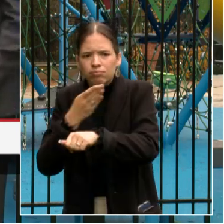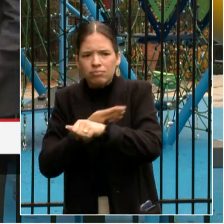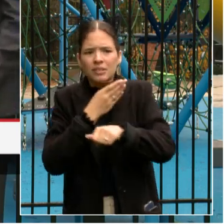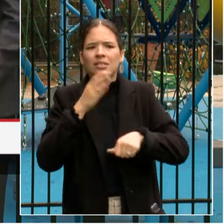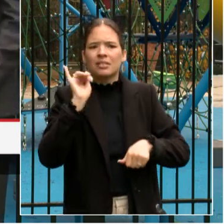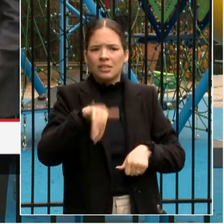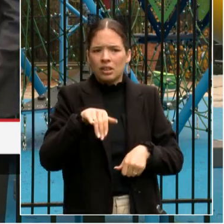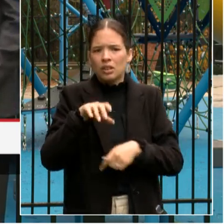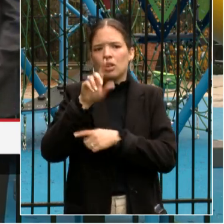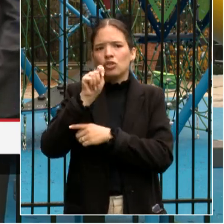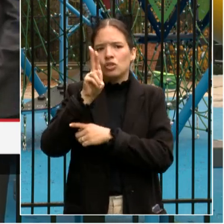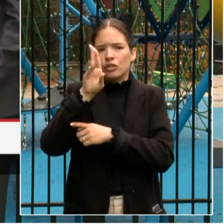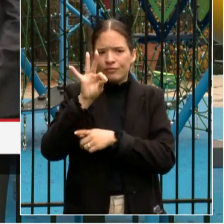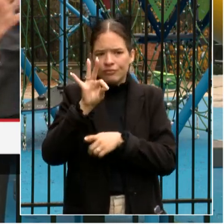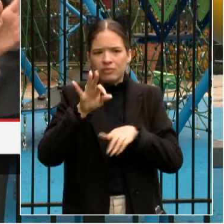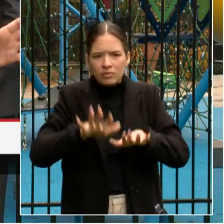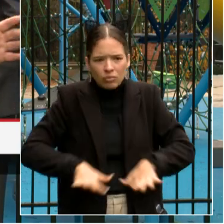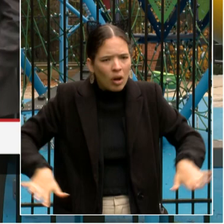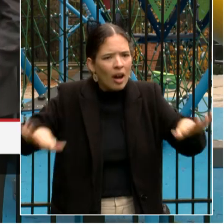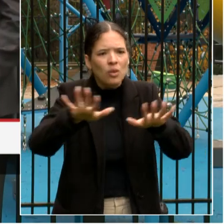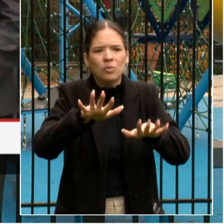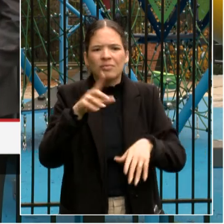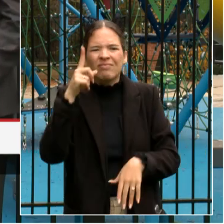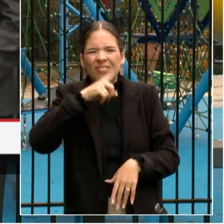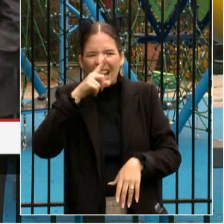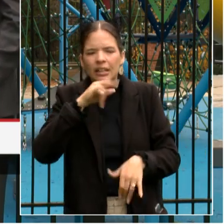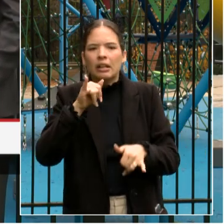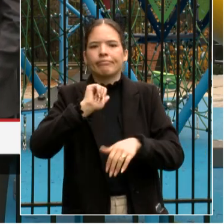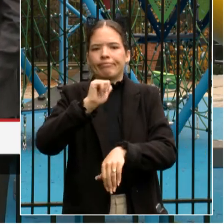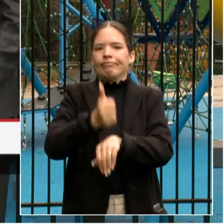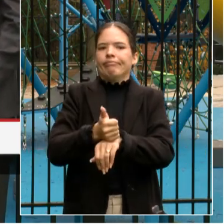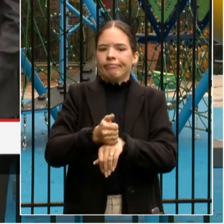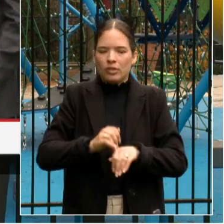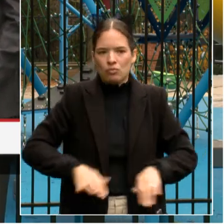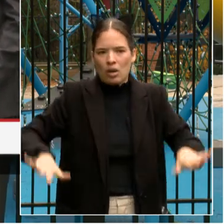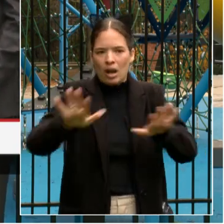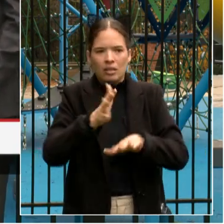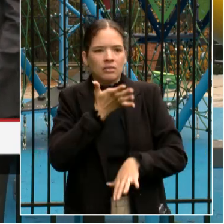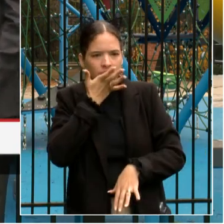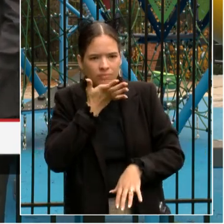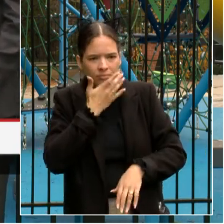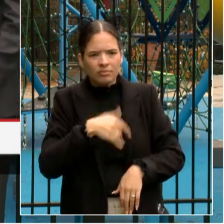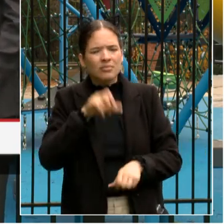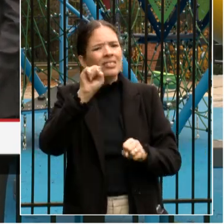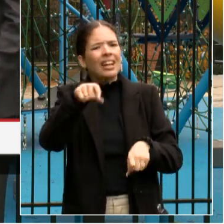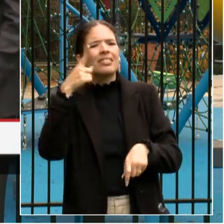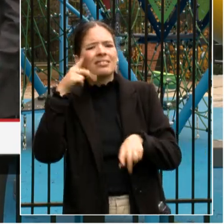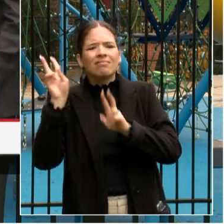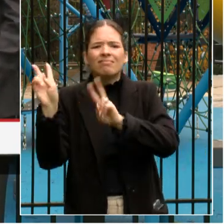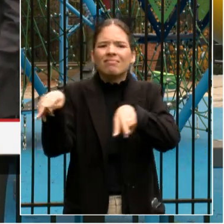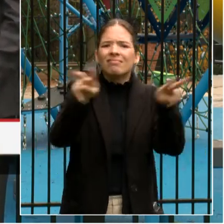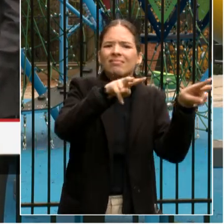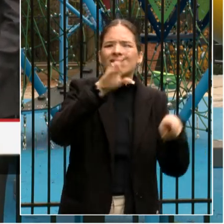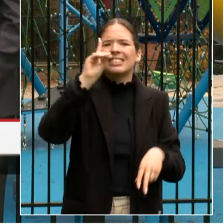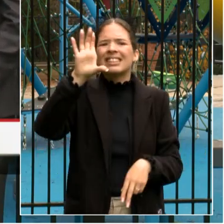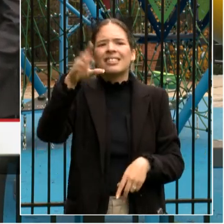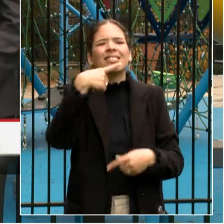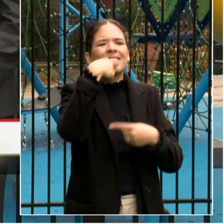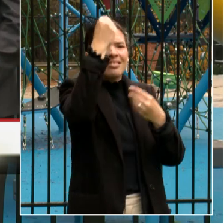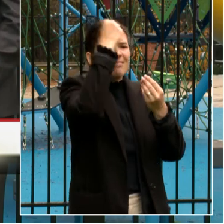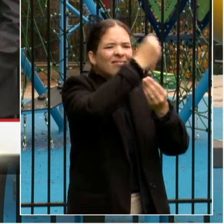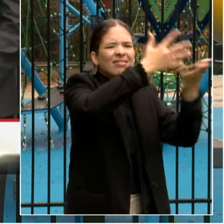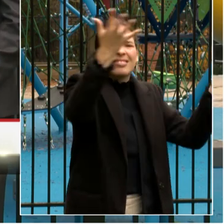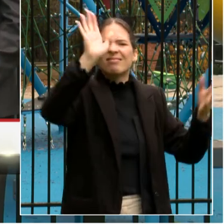I'm going to continue to go all around the city and tell them about the great job you're doing here at Oyster